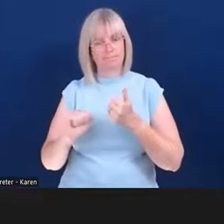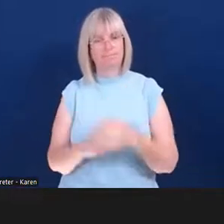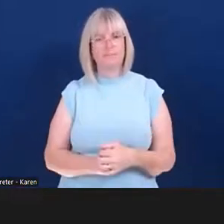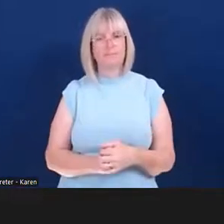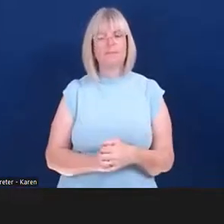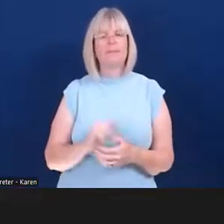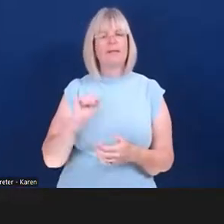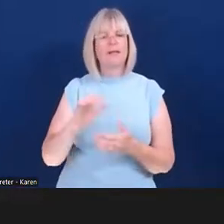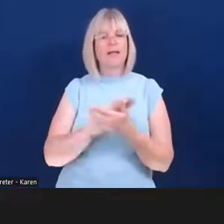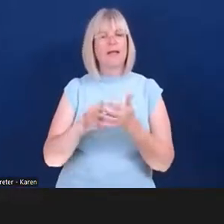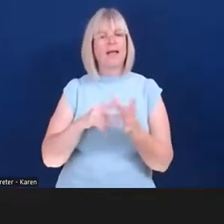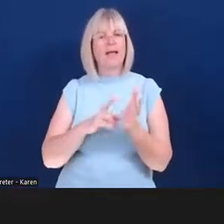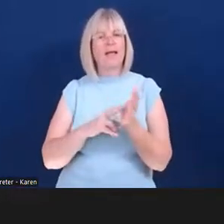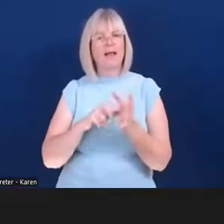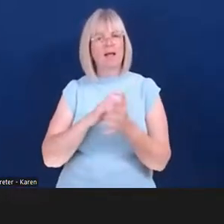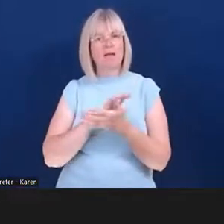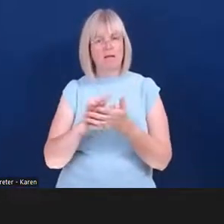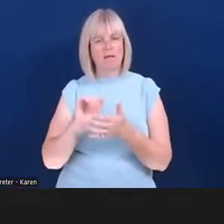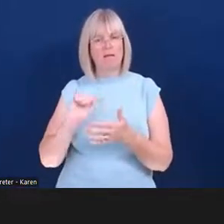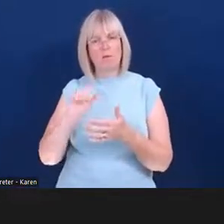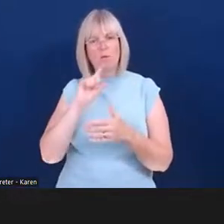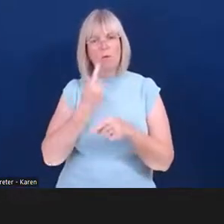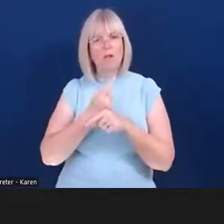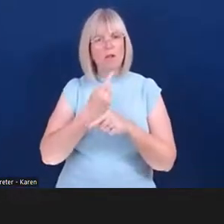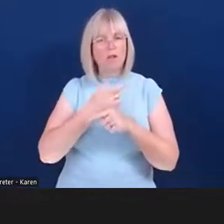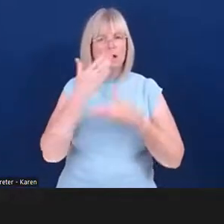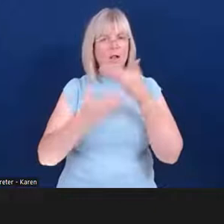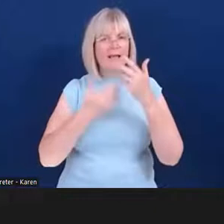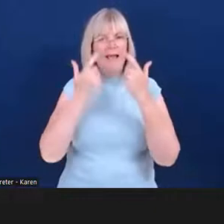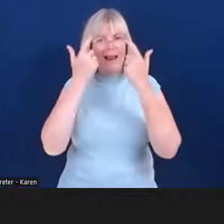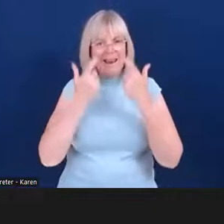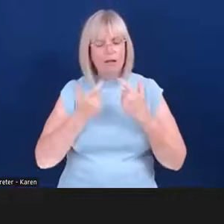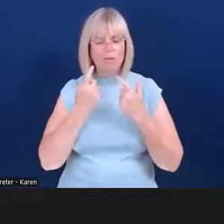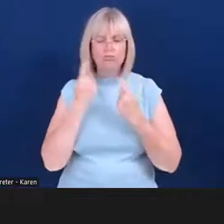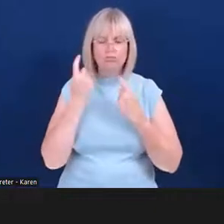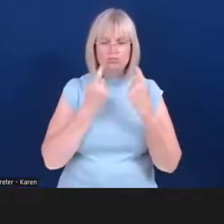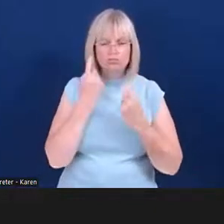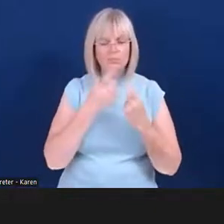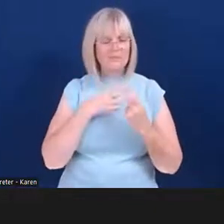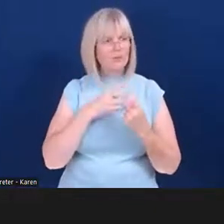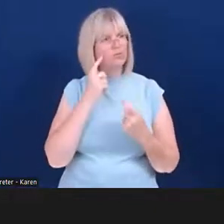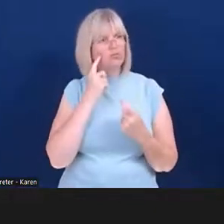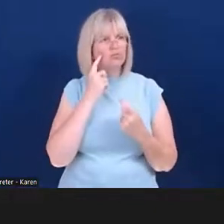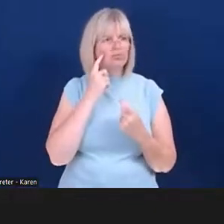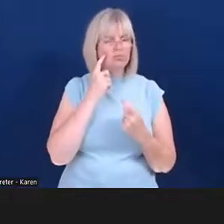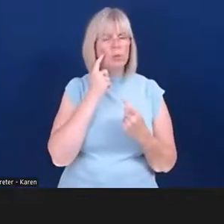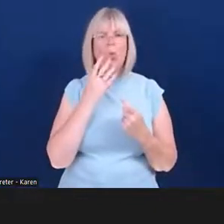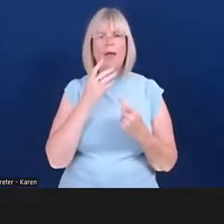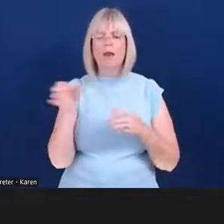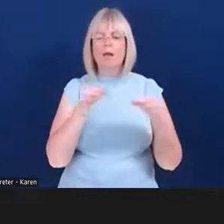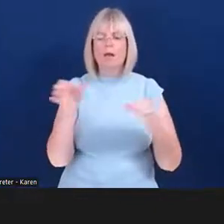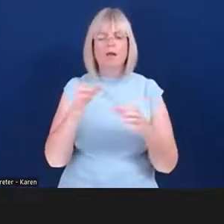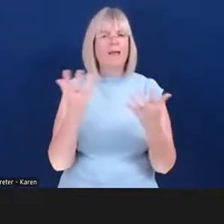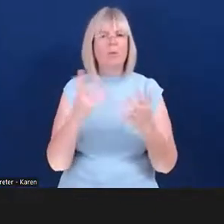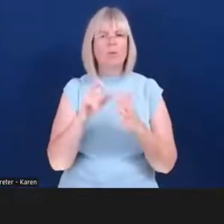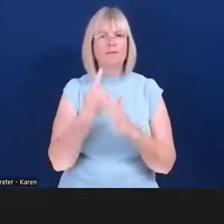about legal considerations to be aware of when employing people with disabilities. Following Hannah, we'll have